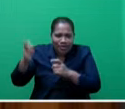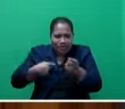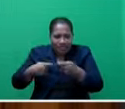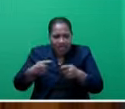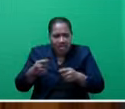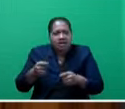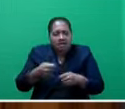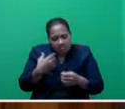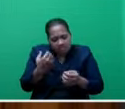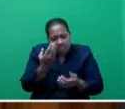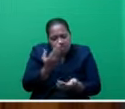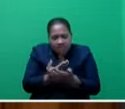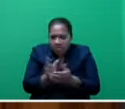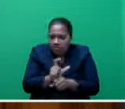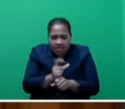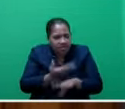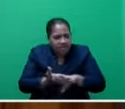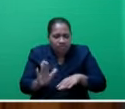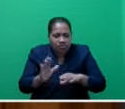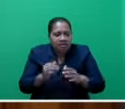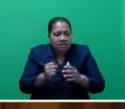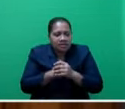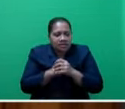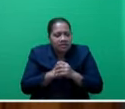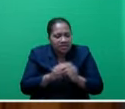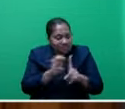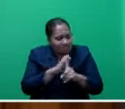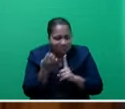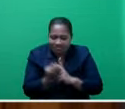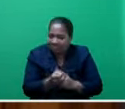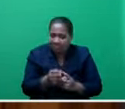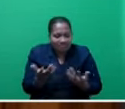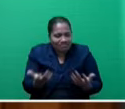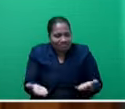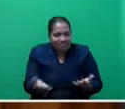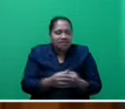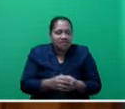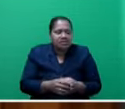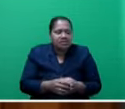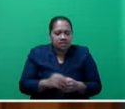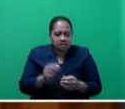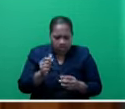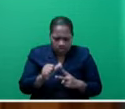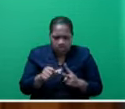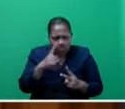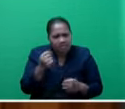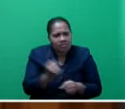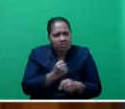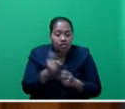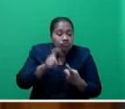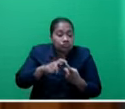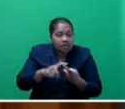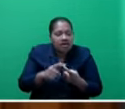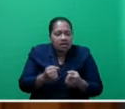new, environmentally friendly alternatives? Hemp-derived material can also be made into a cheaper and